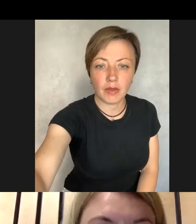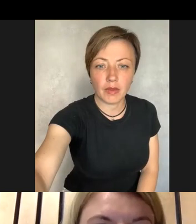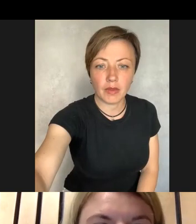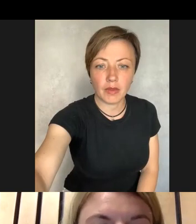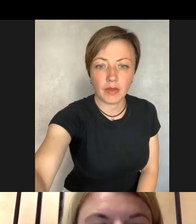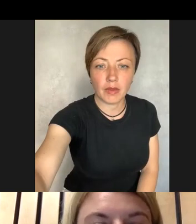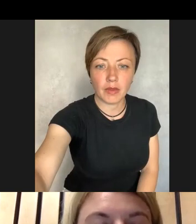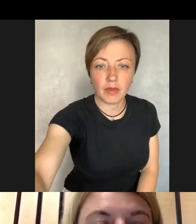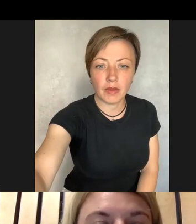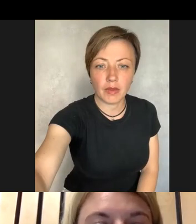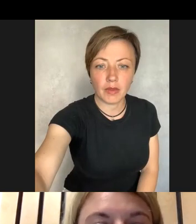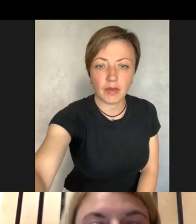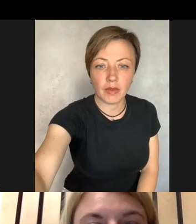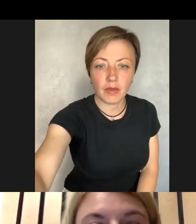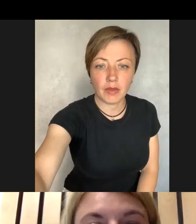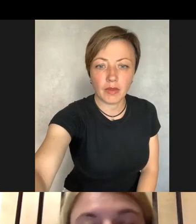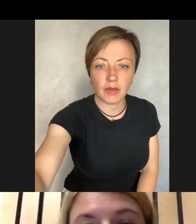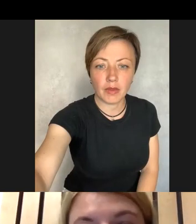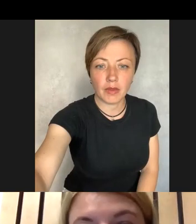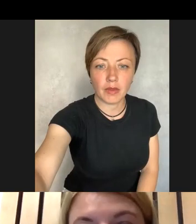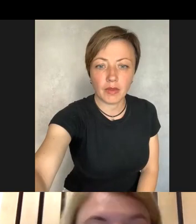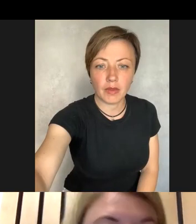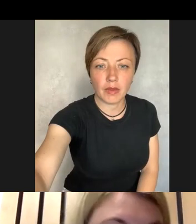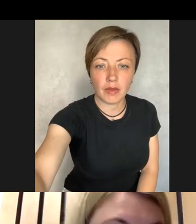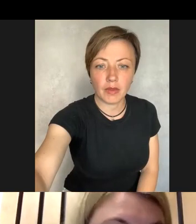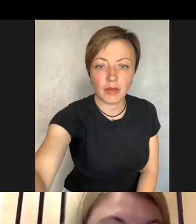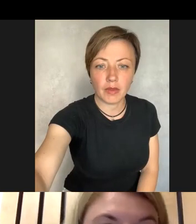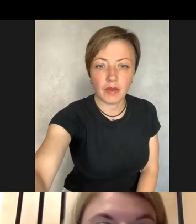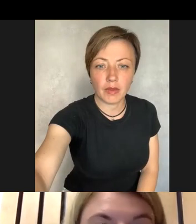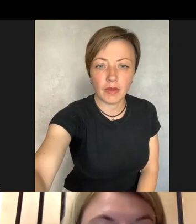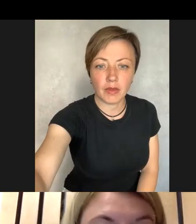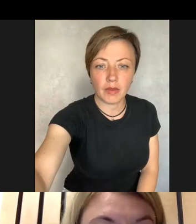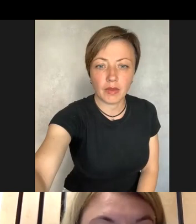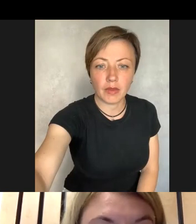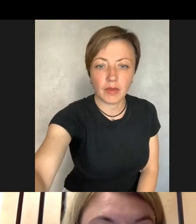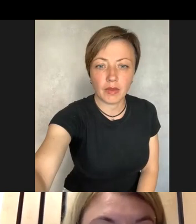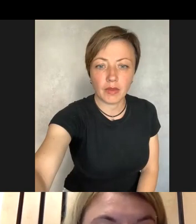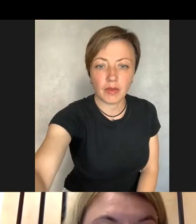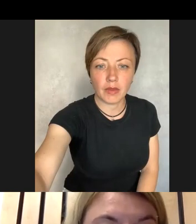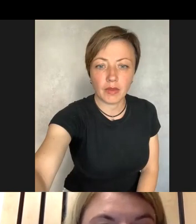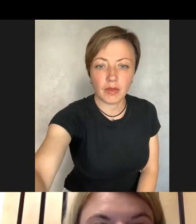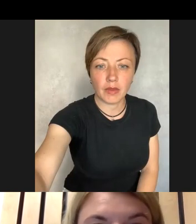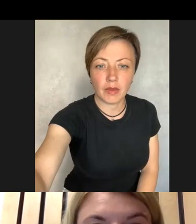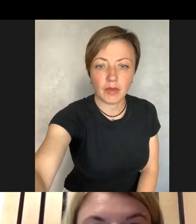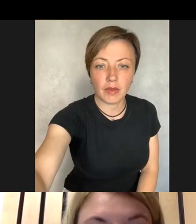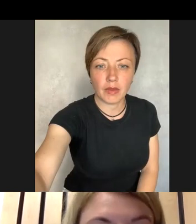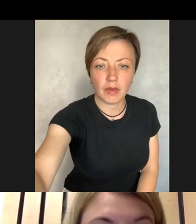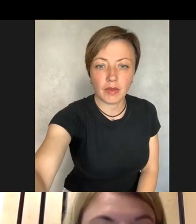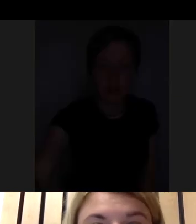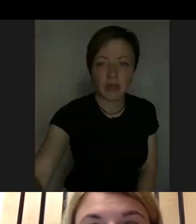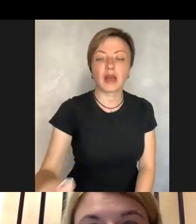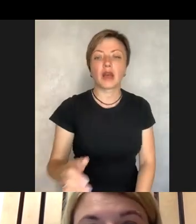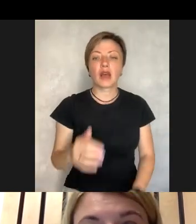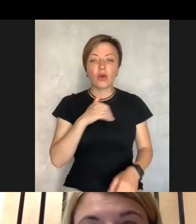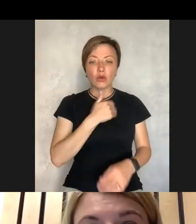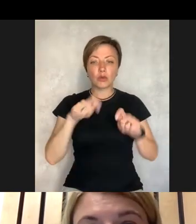for interrupting you, but I would like to pass the floor